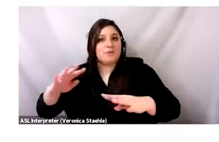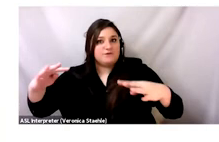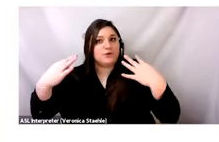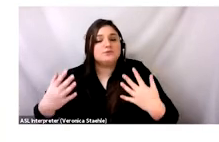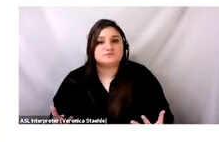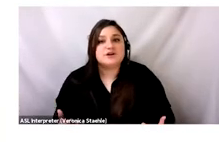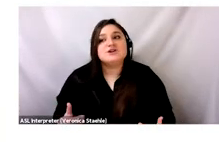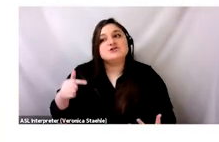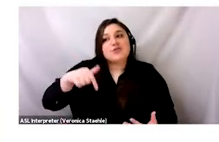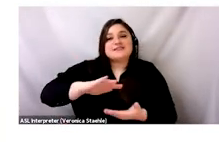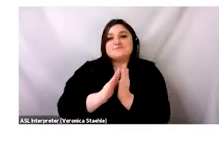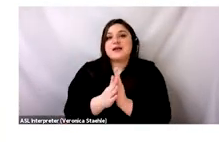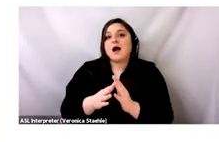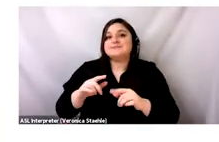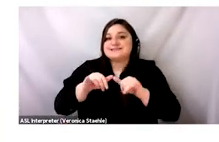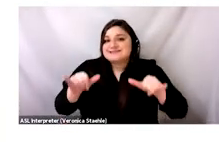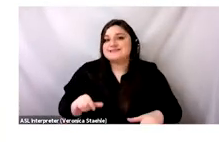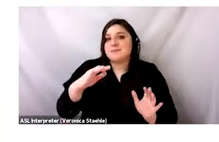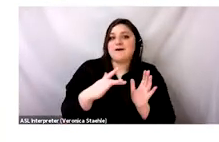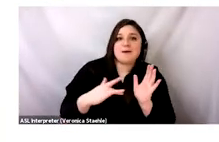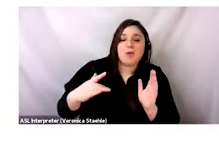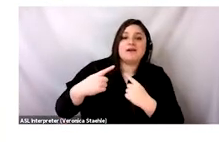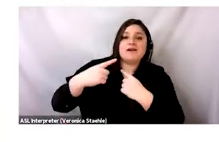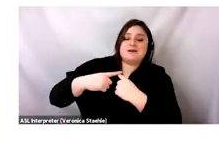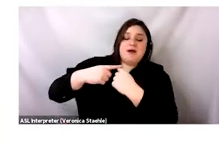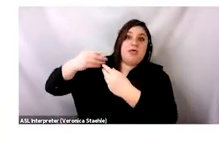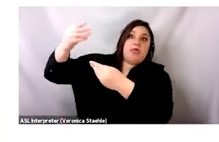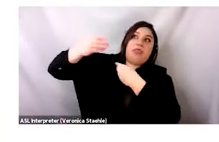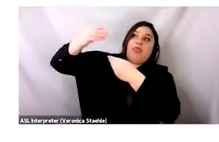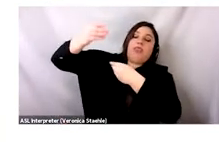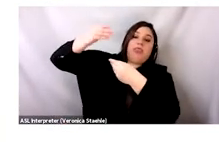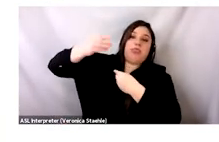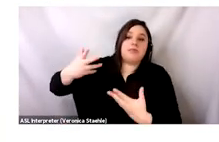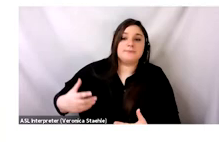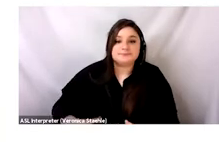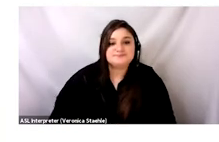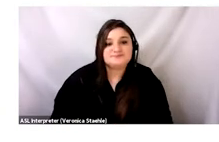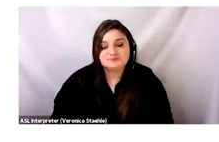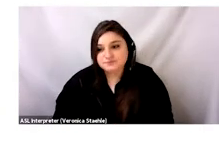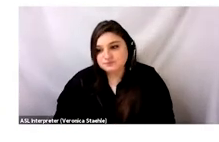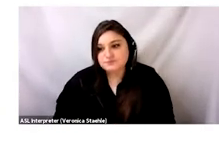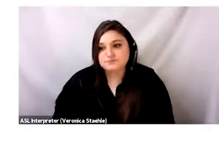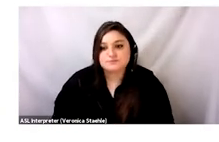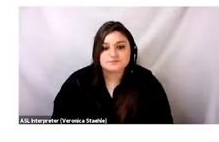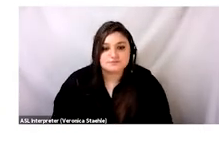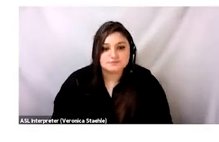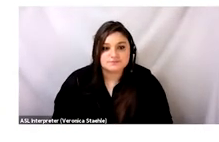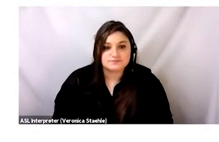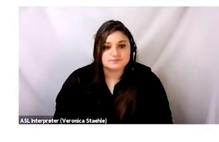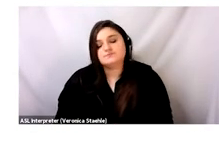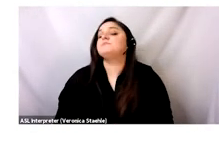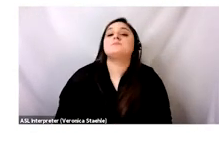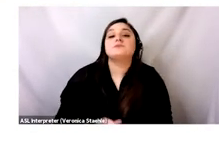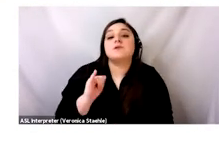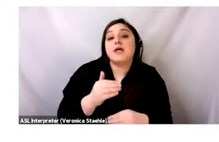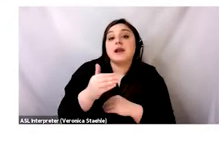So the secondhand clothing trade just reinforces the cycle of exploitation and dependence. And this brings us to our